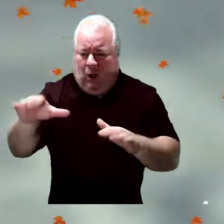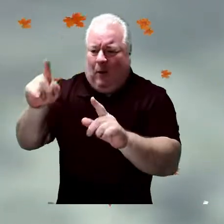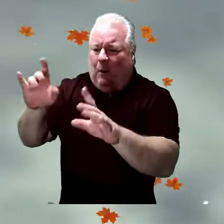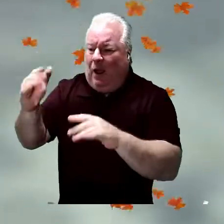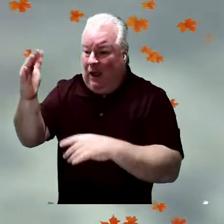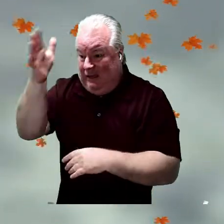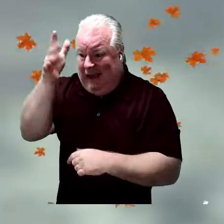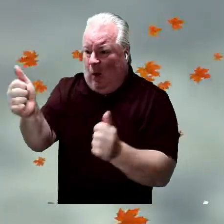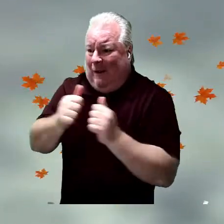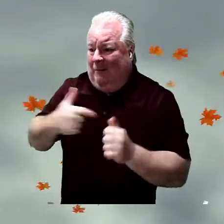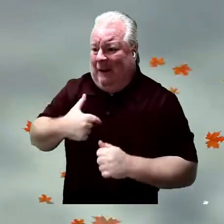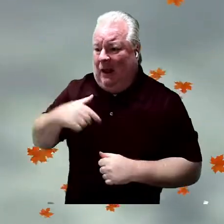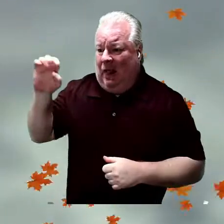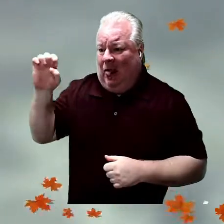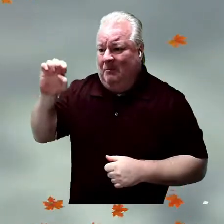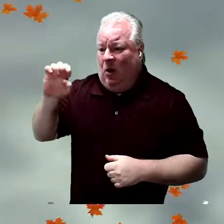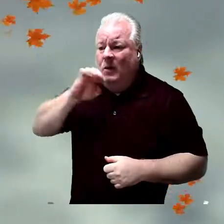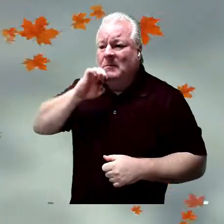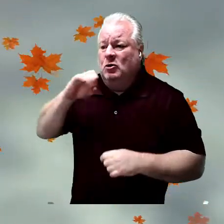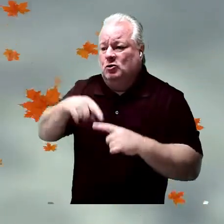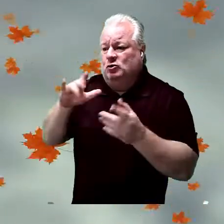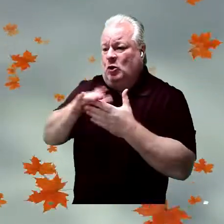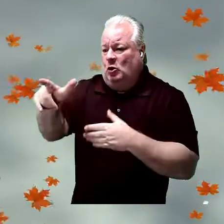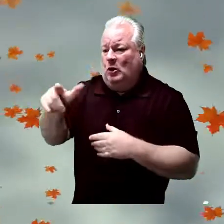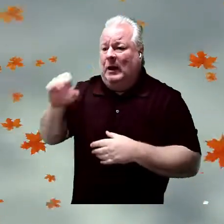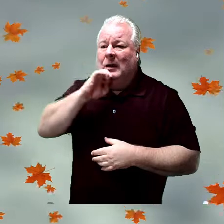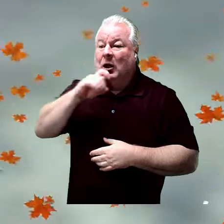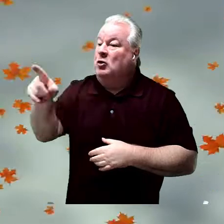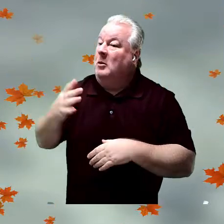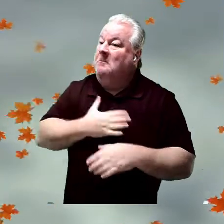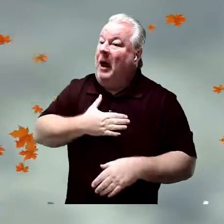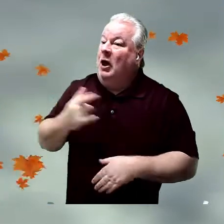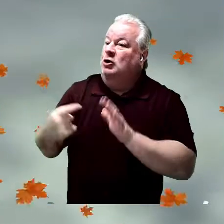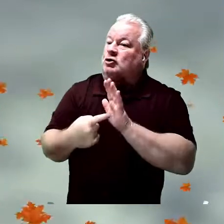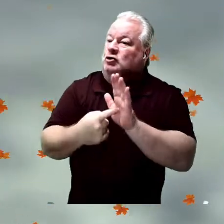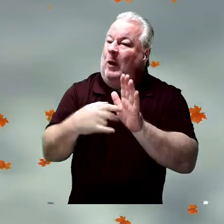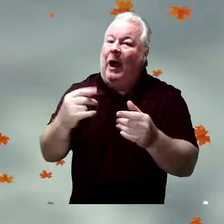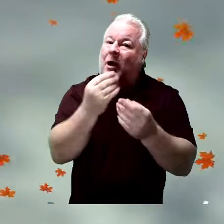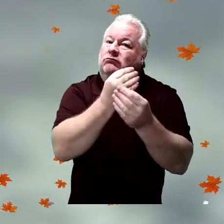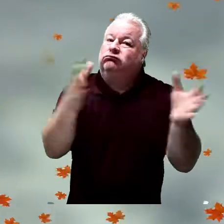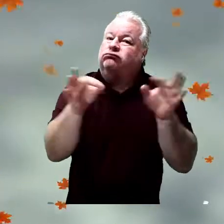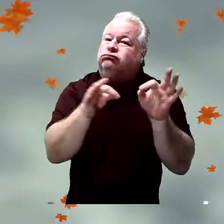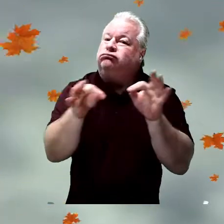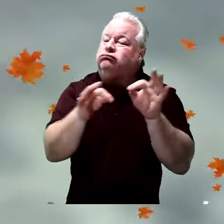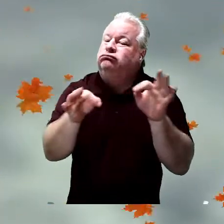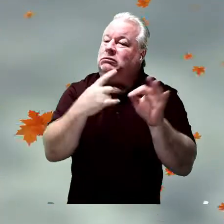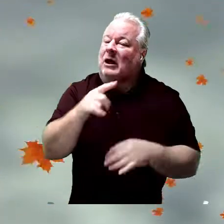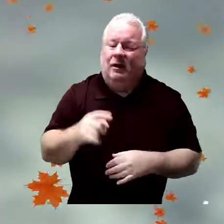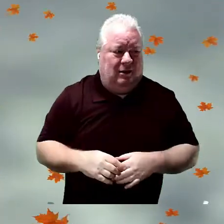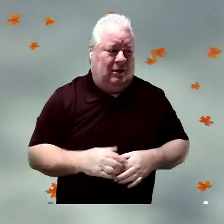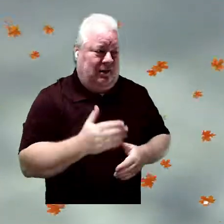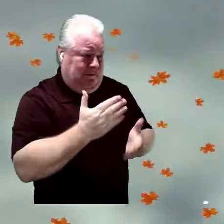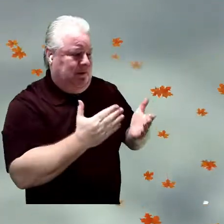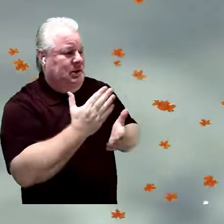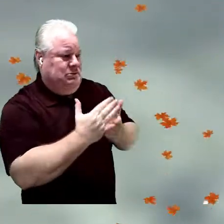Daddy comes to school with Elmo? Yeah, Daddy can be Elmo, show, and tell. Oh, well, maybe we'll do that